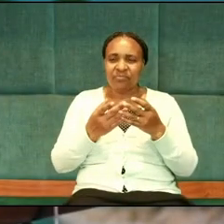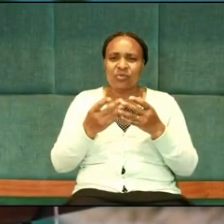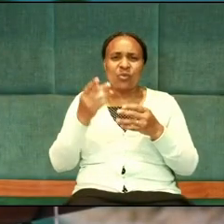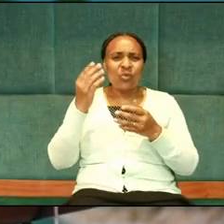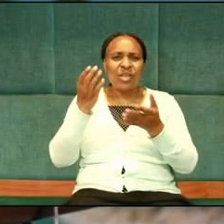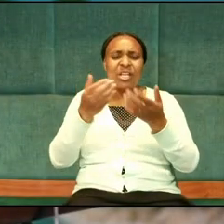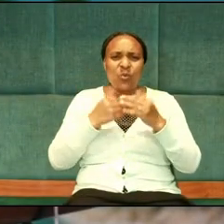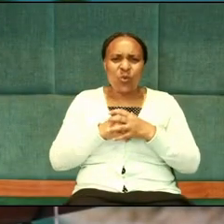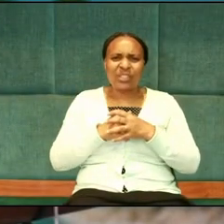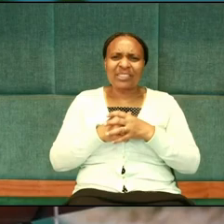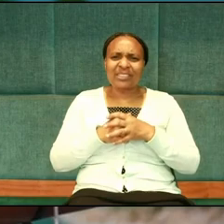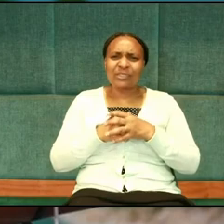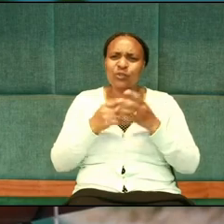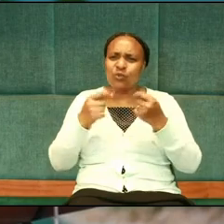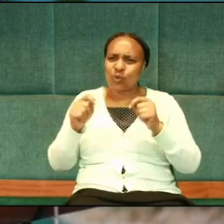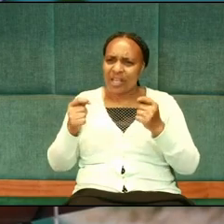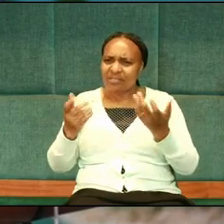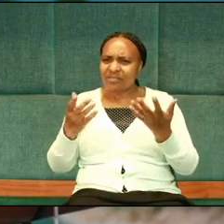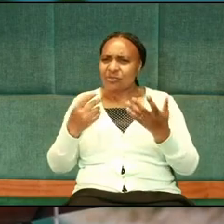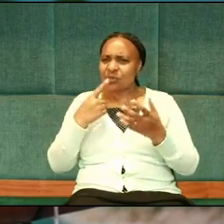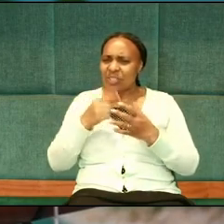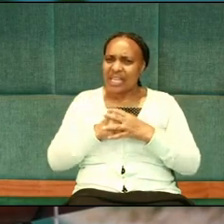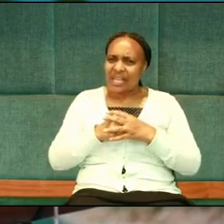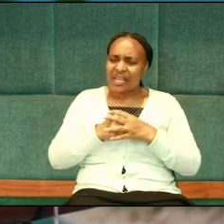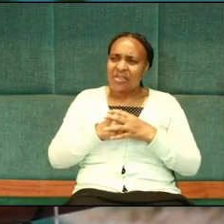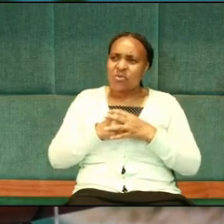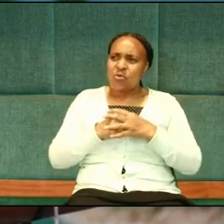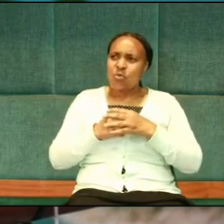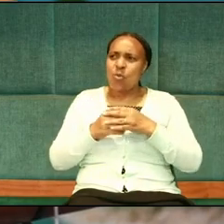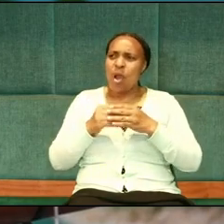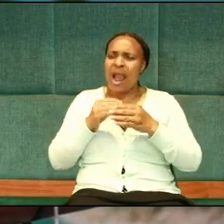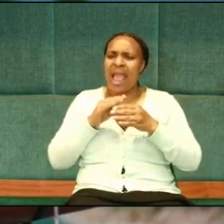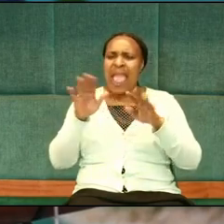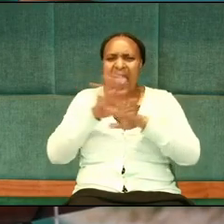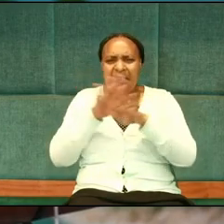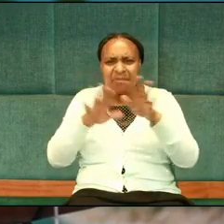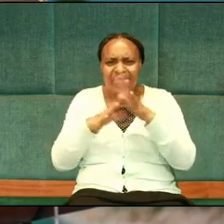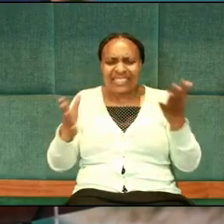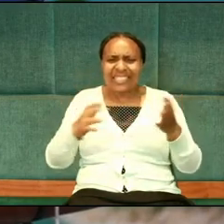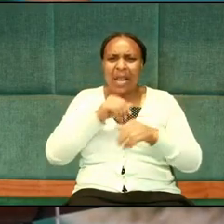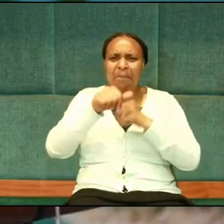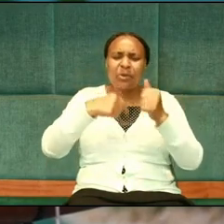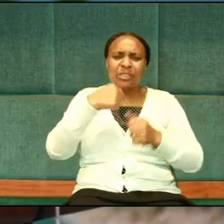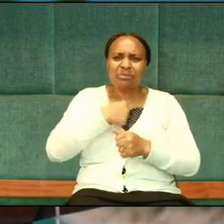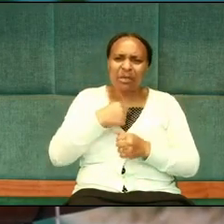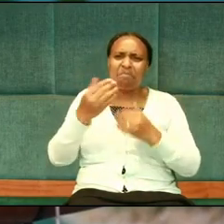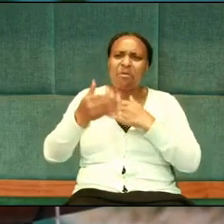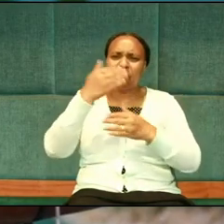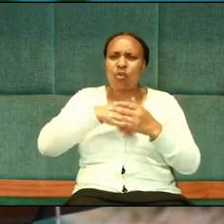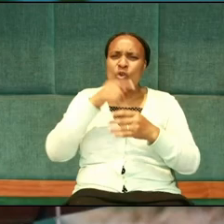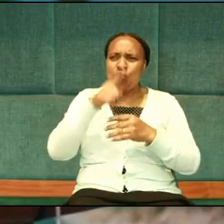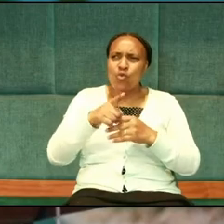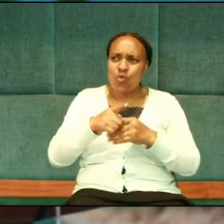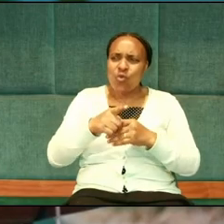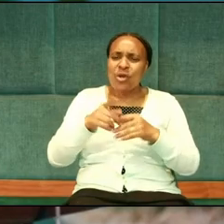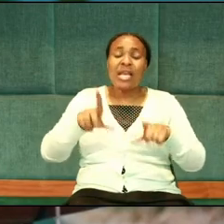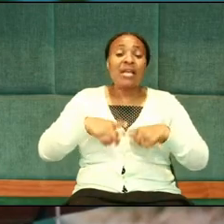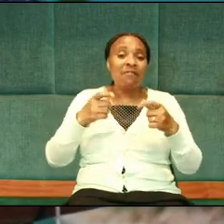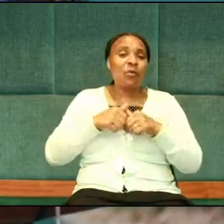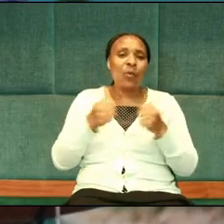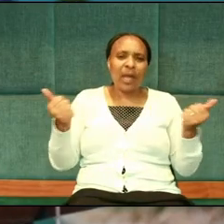like you are now trying to say you are the God of the man. Everything is not about you. Before you, he was once living.